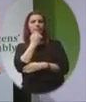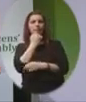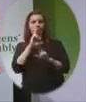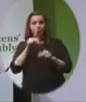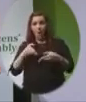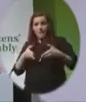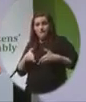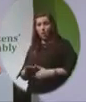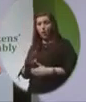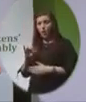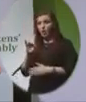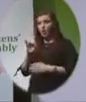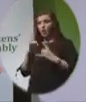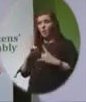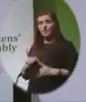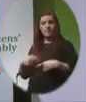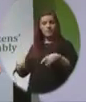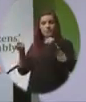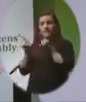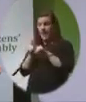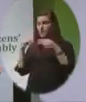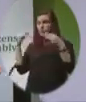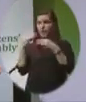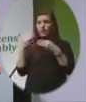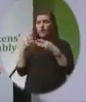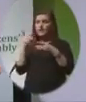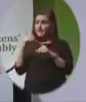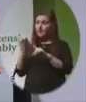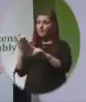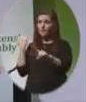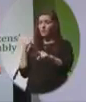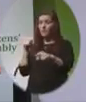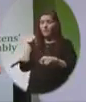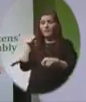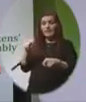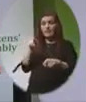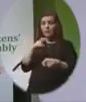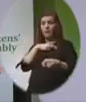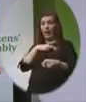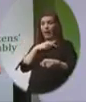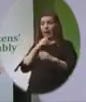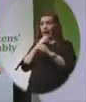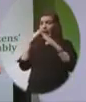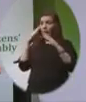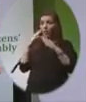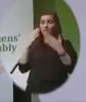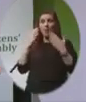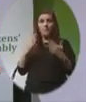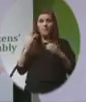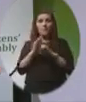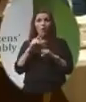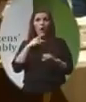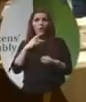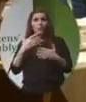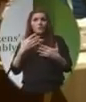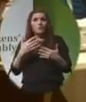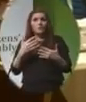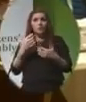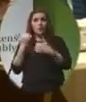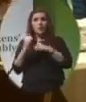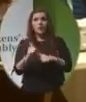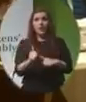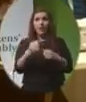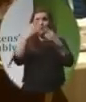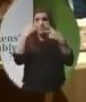to protection today as ever. This is a defining moment for our nation. The result of your deliberations will have profound